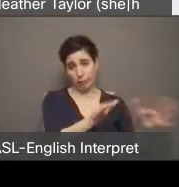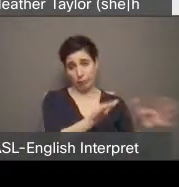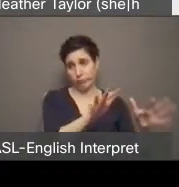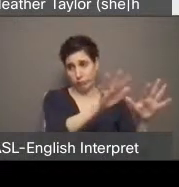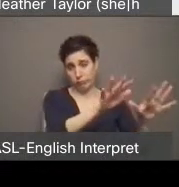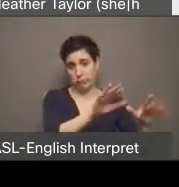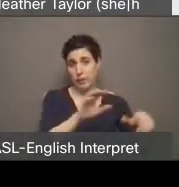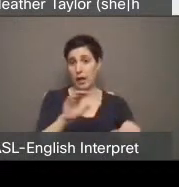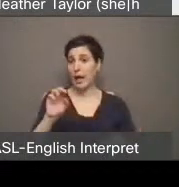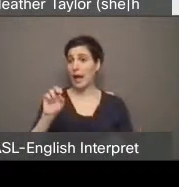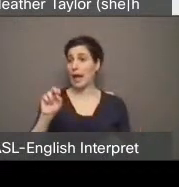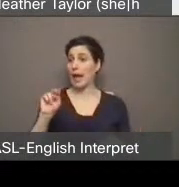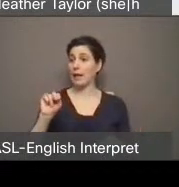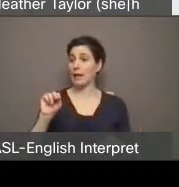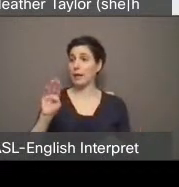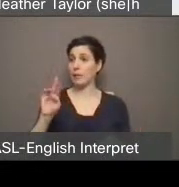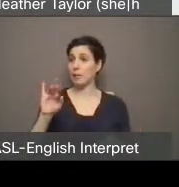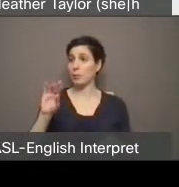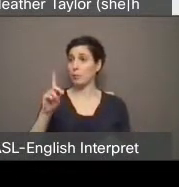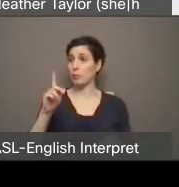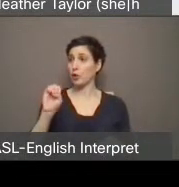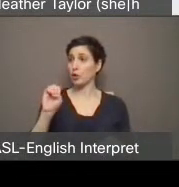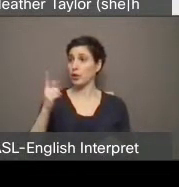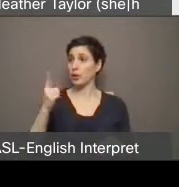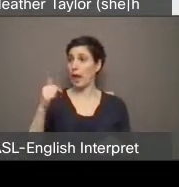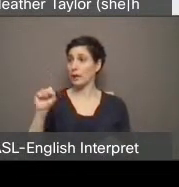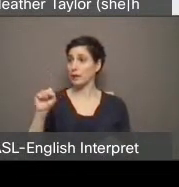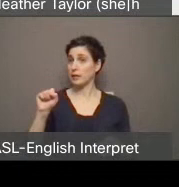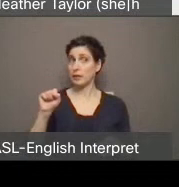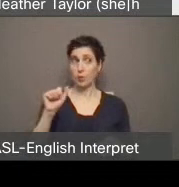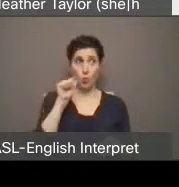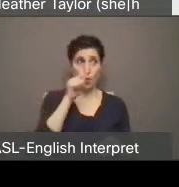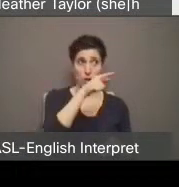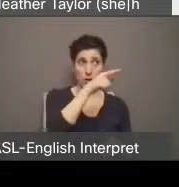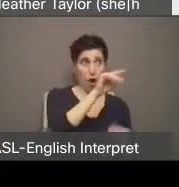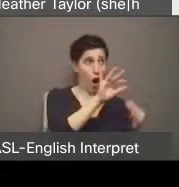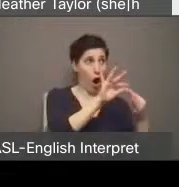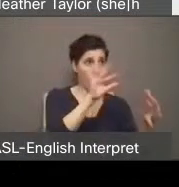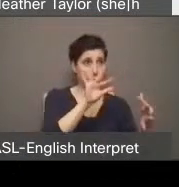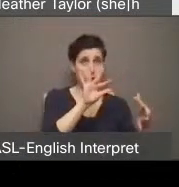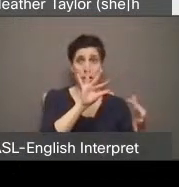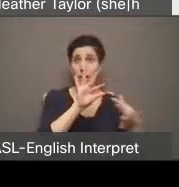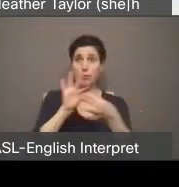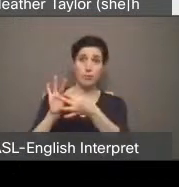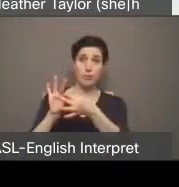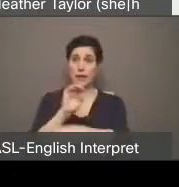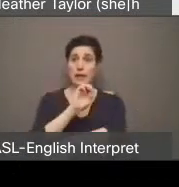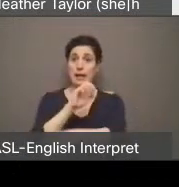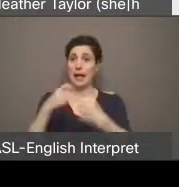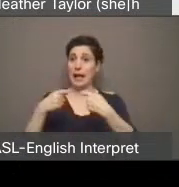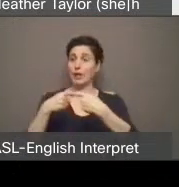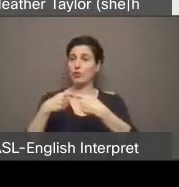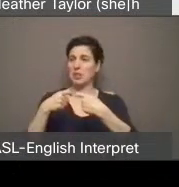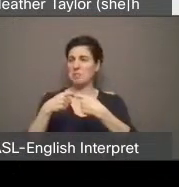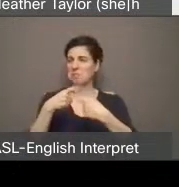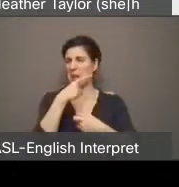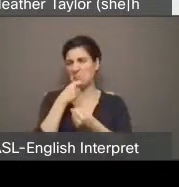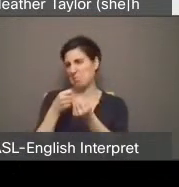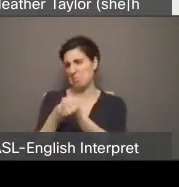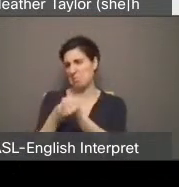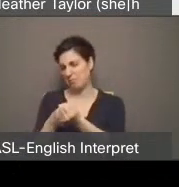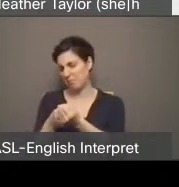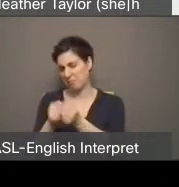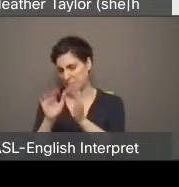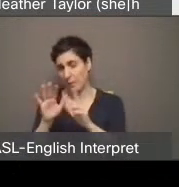Enbridge gas, they're not going to give you any money to go electric. It's kind of a silly loophole in their work. Have